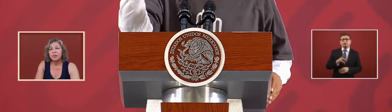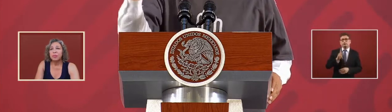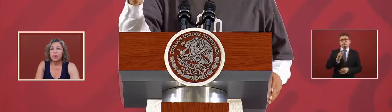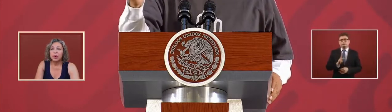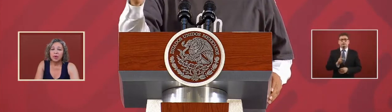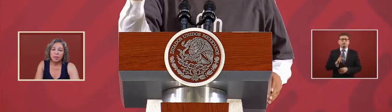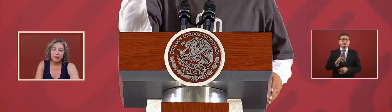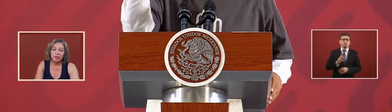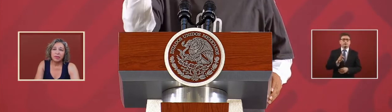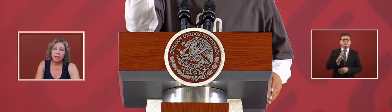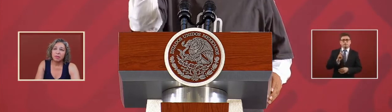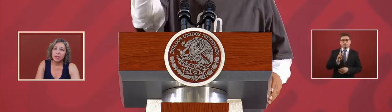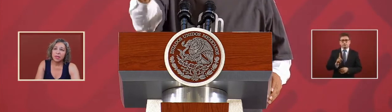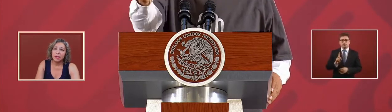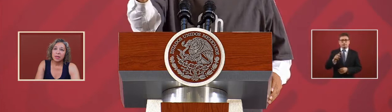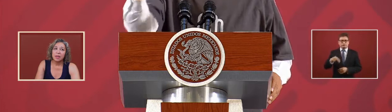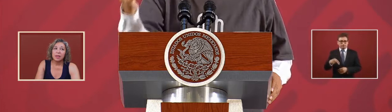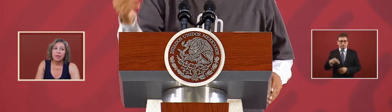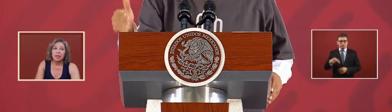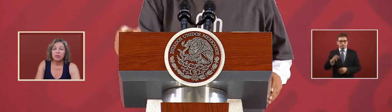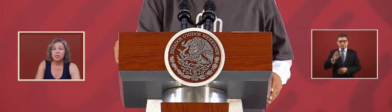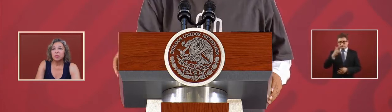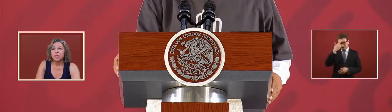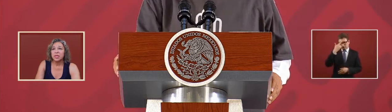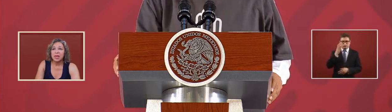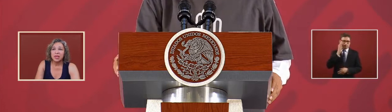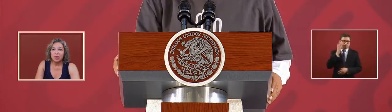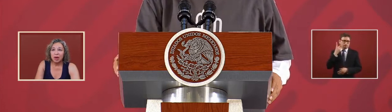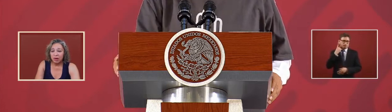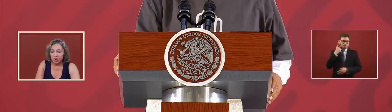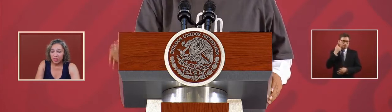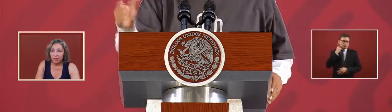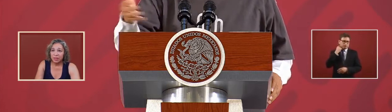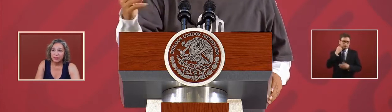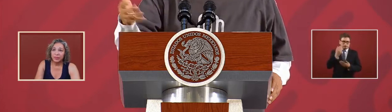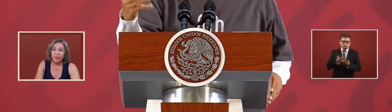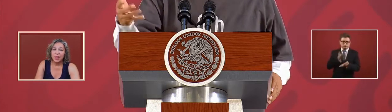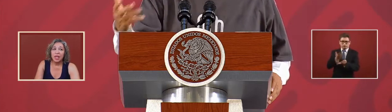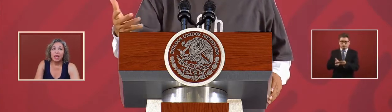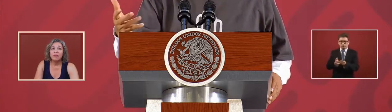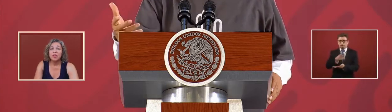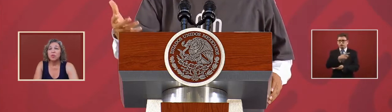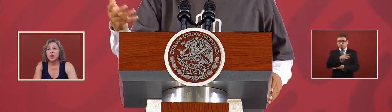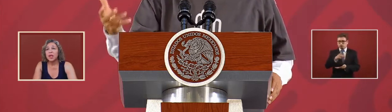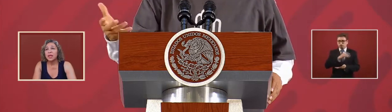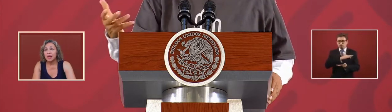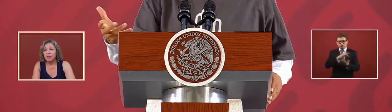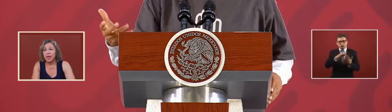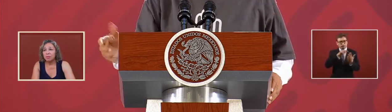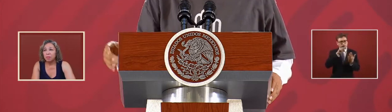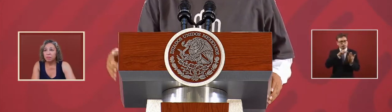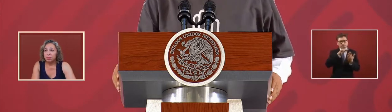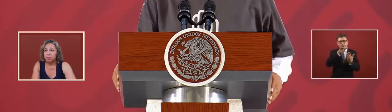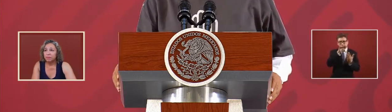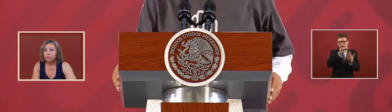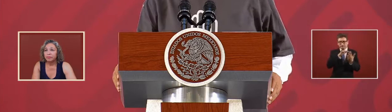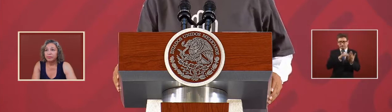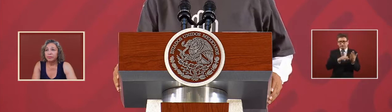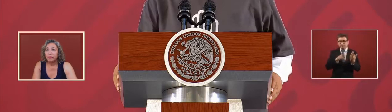in the program of development that was presented to congress if you read that